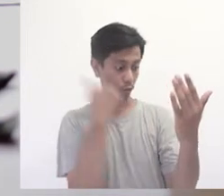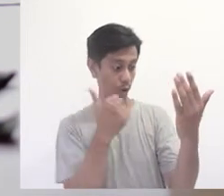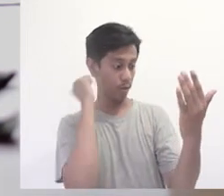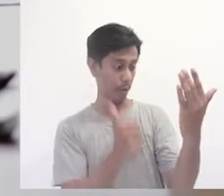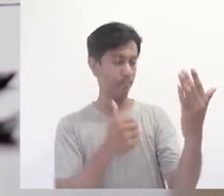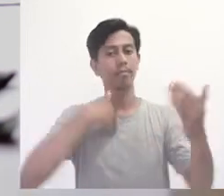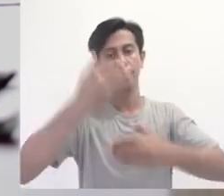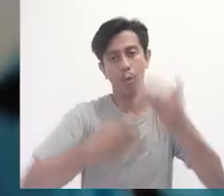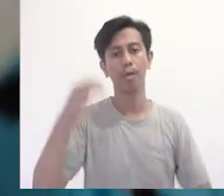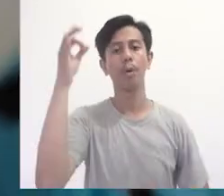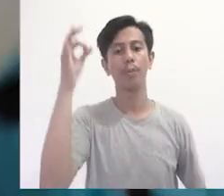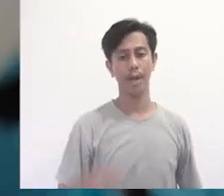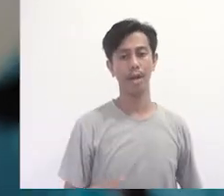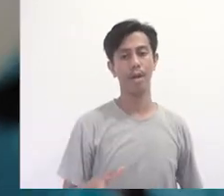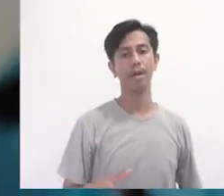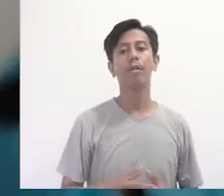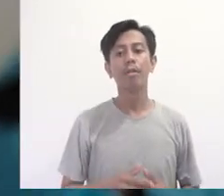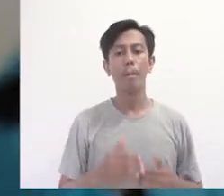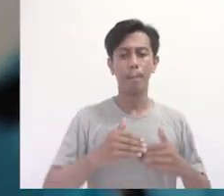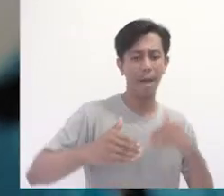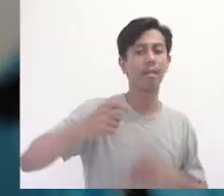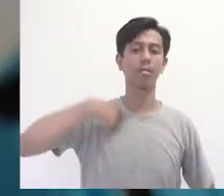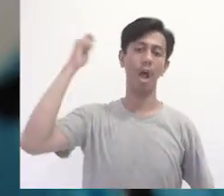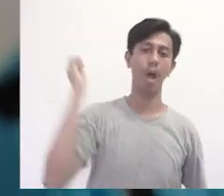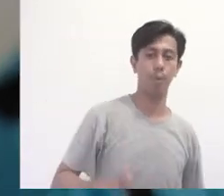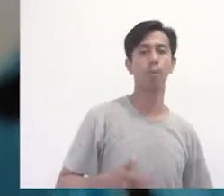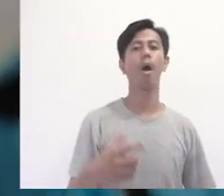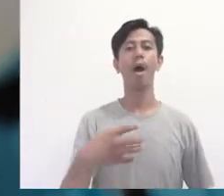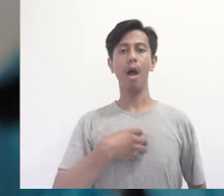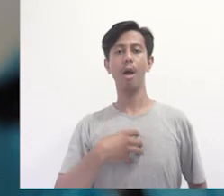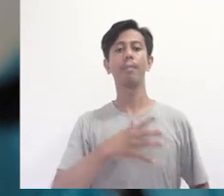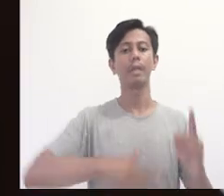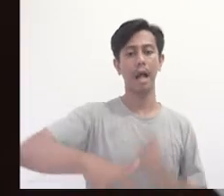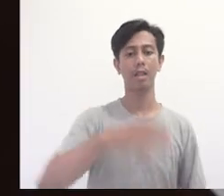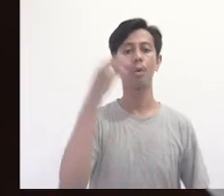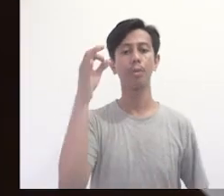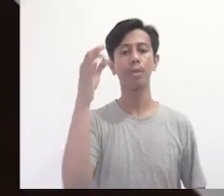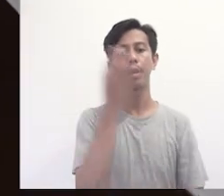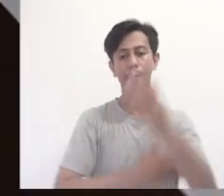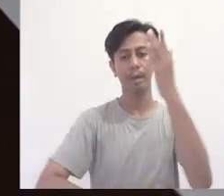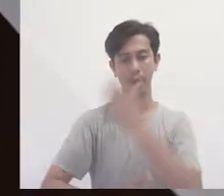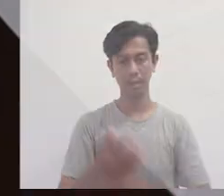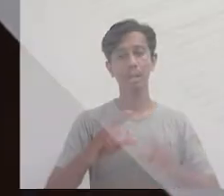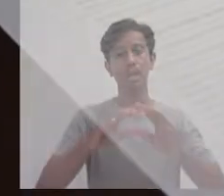The Solo experience will also set a good example for similar activities in other cities across Indonesia.